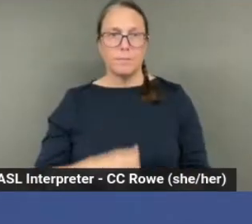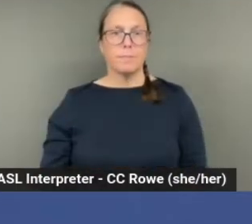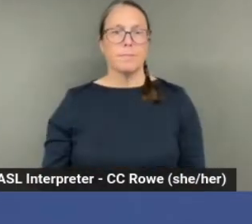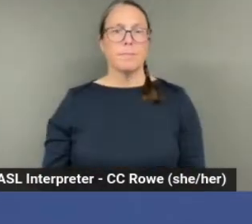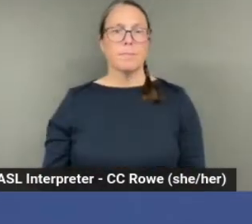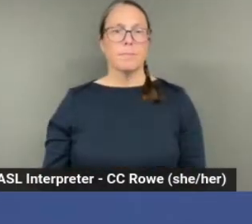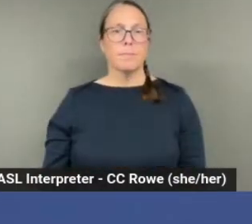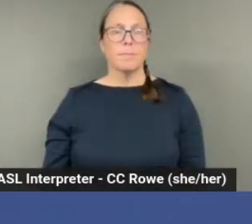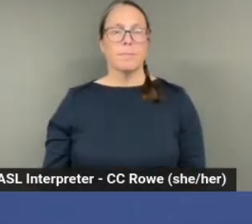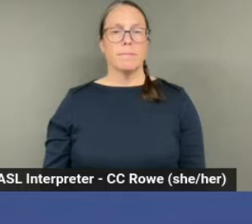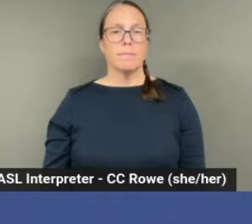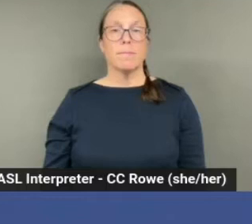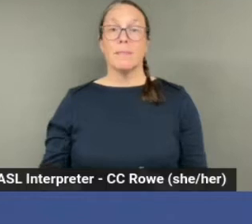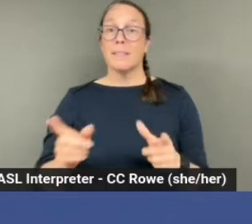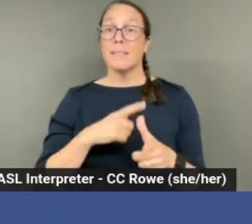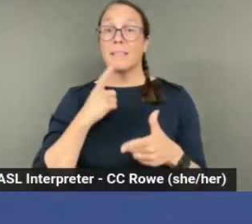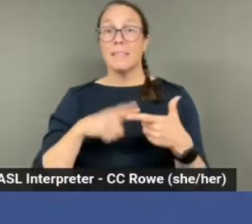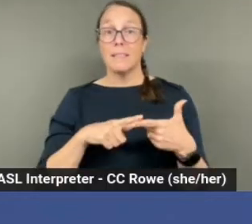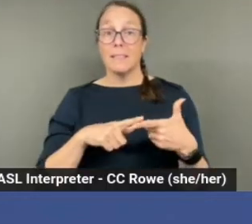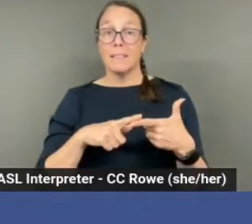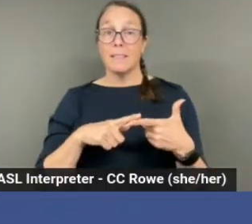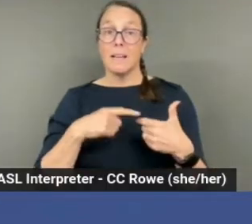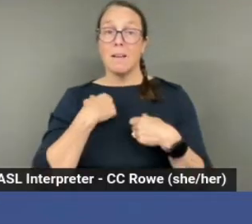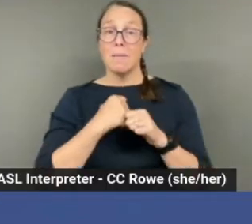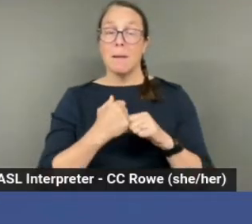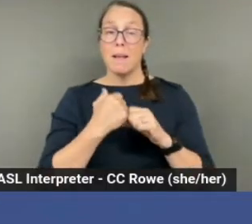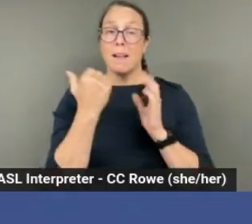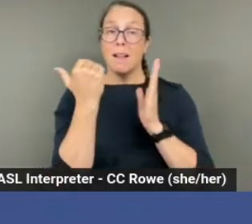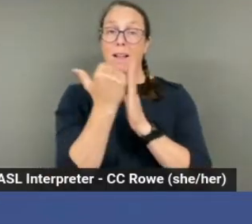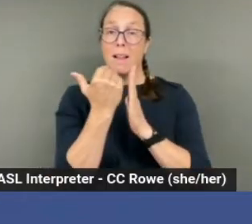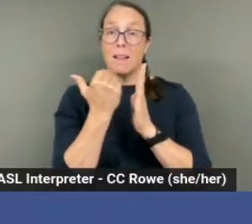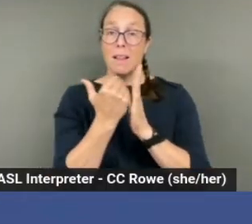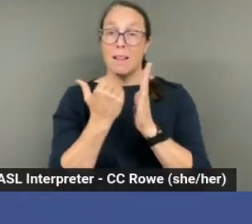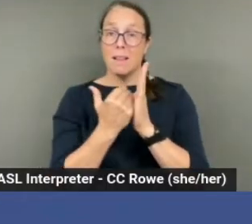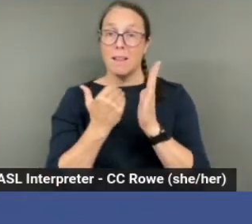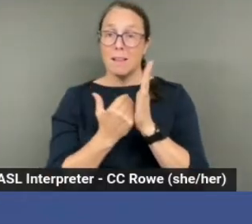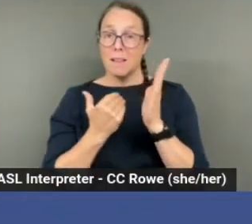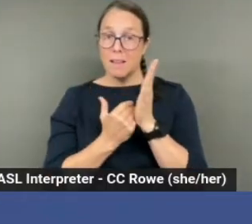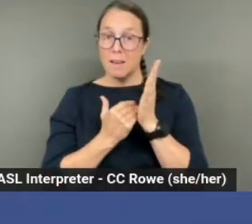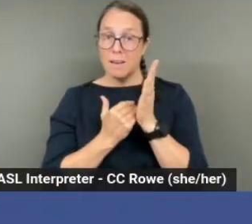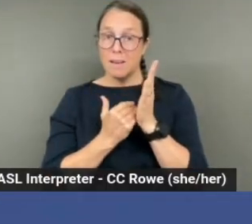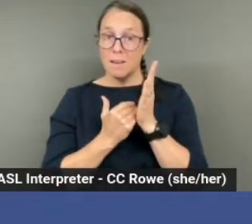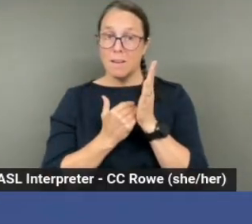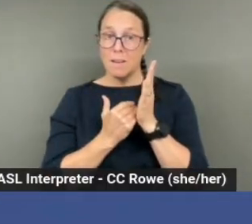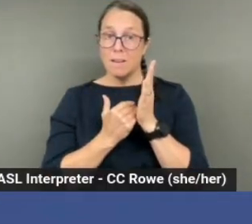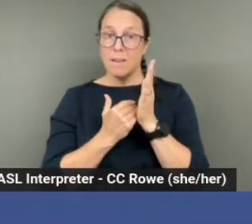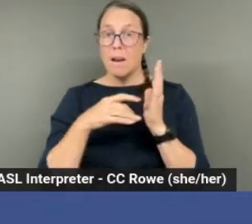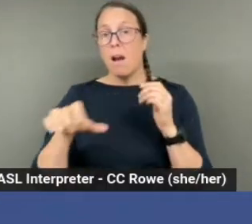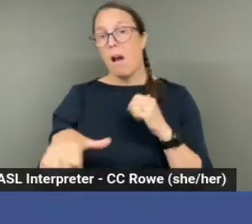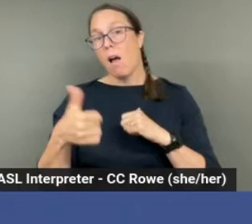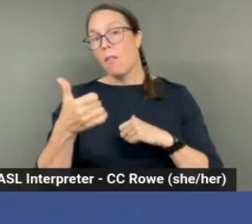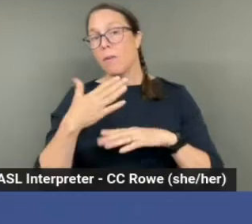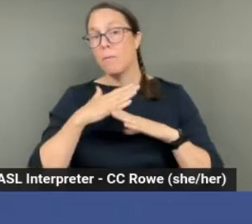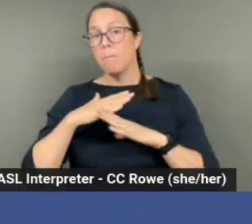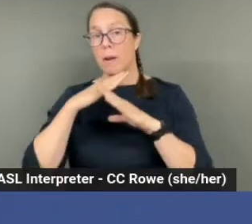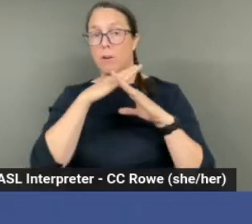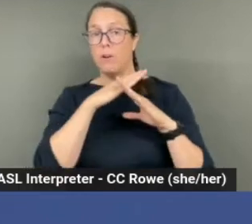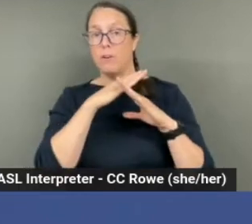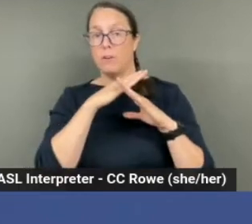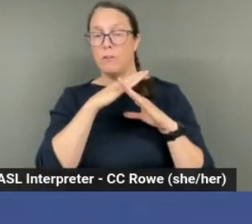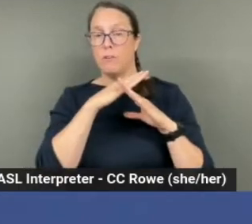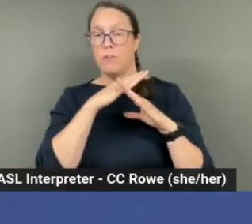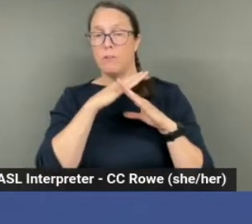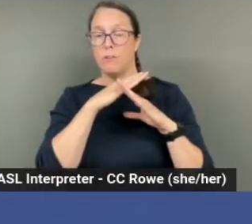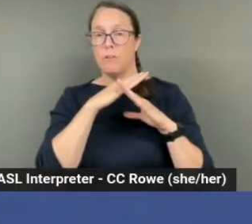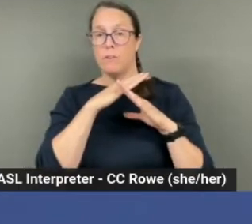And then I made a list of, um, uh, other barriers. So these are, these